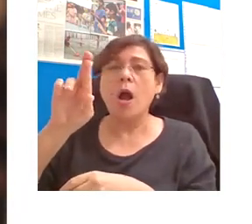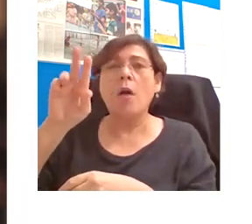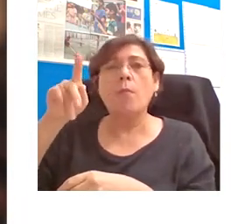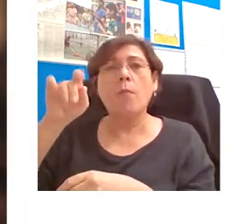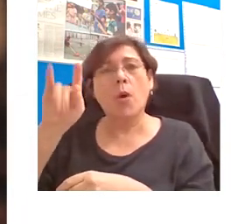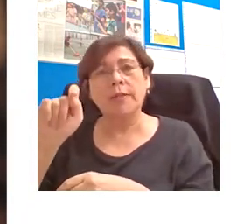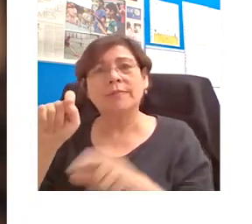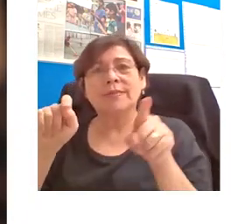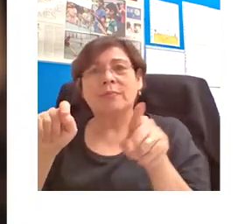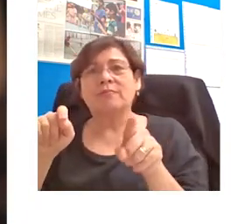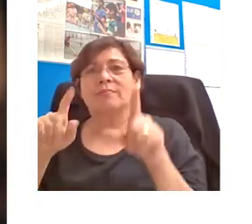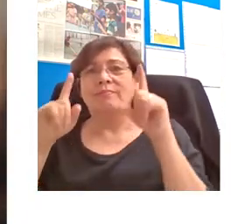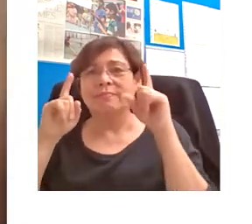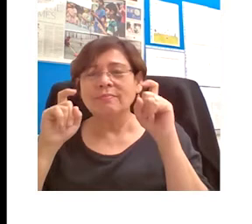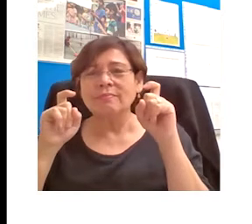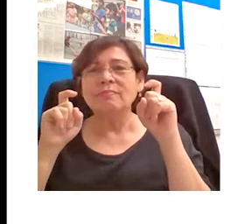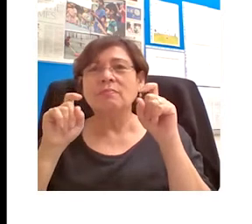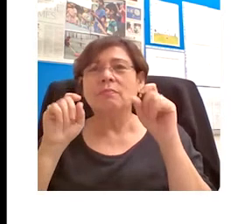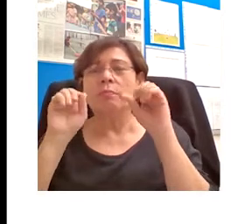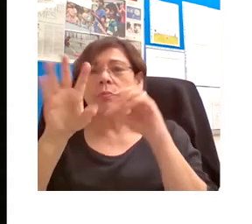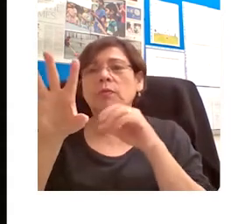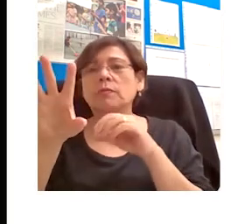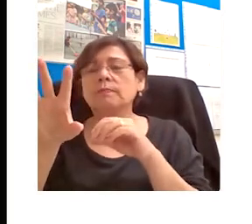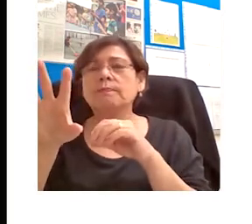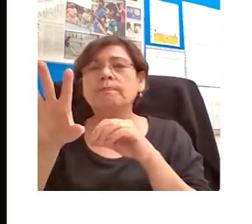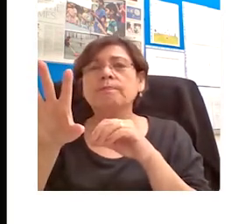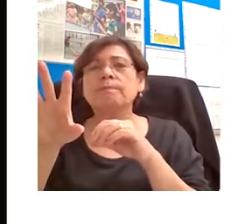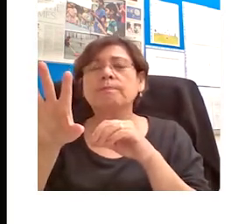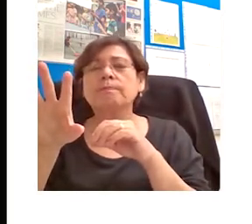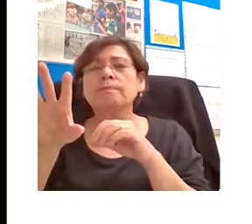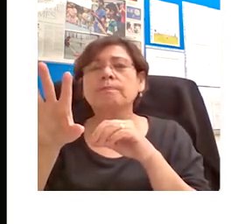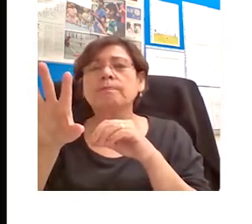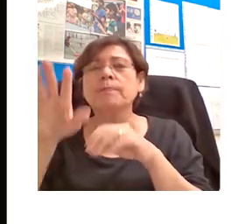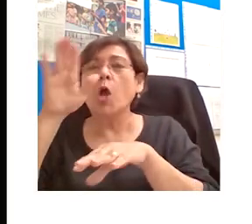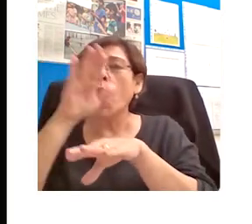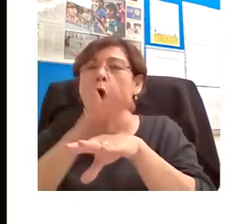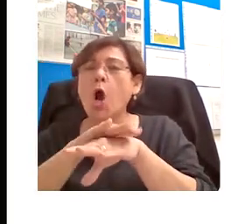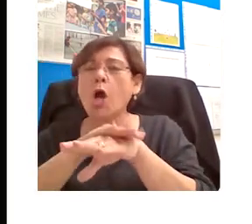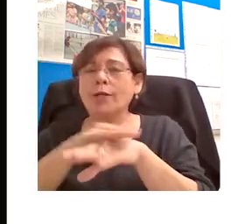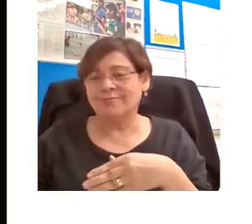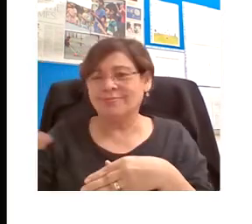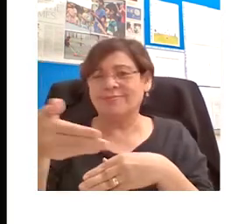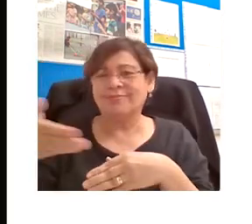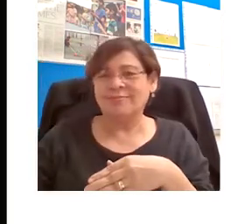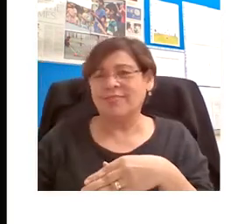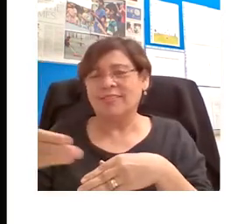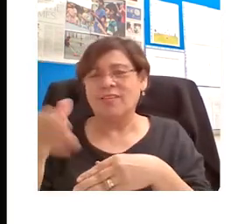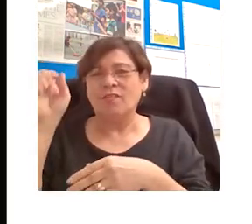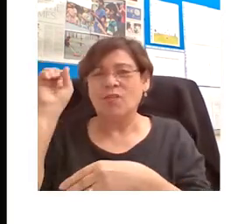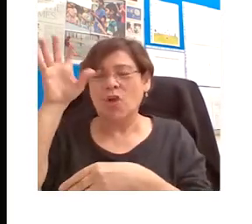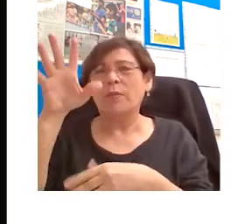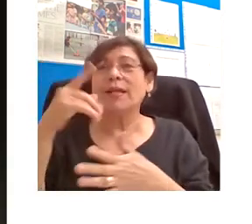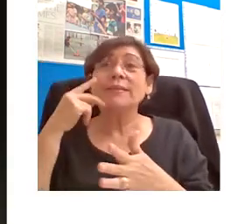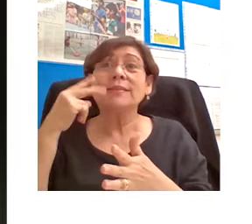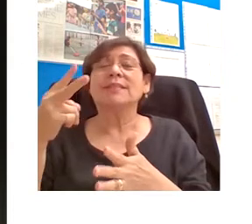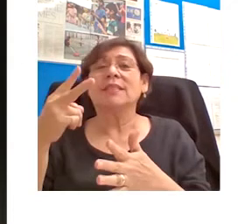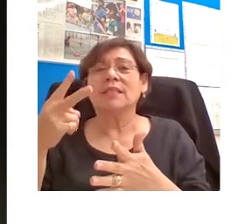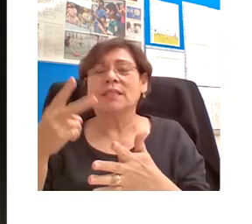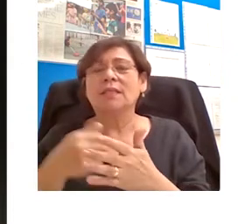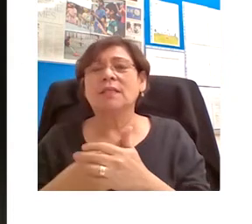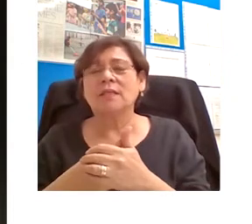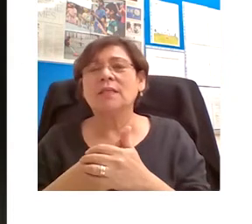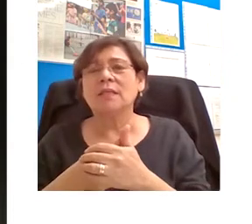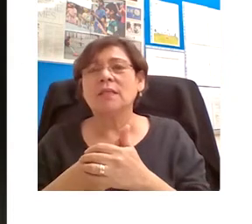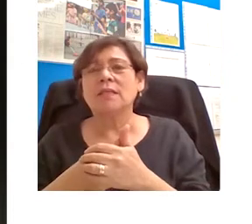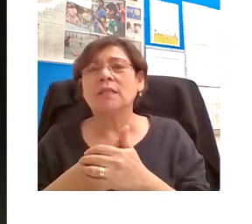with photocopied image on it, which you placed on a, on a, on a screen, and it was, it was mirrored up into the, into the screen.